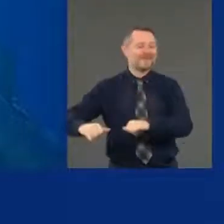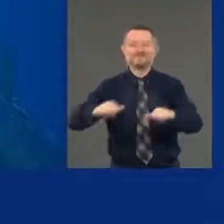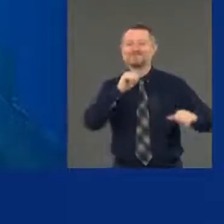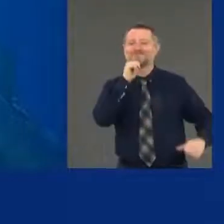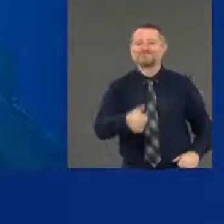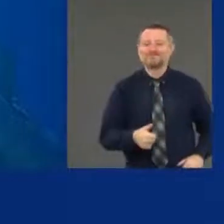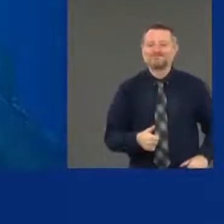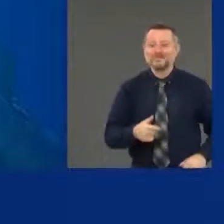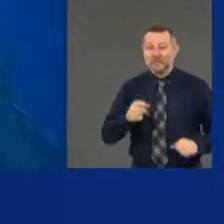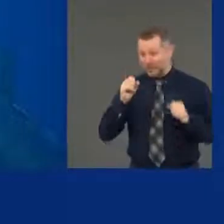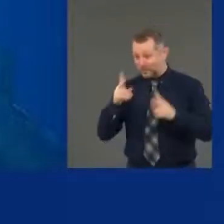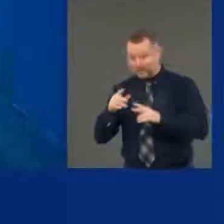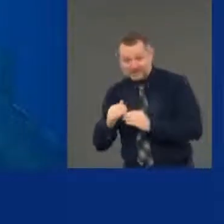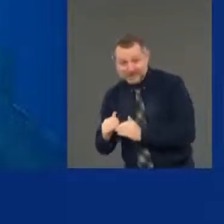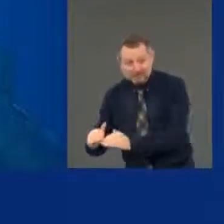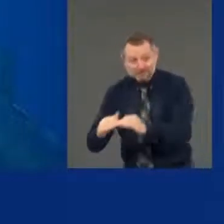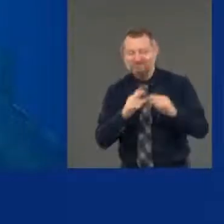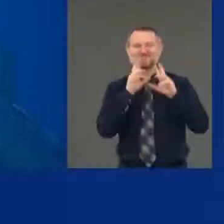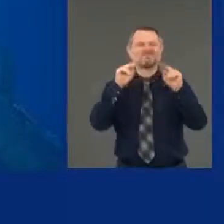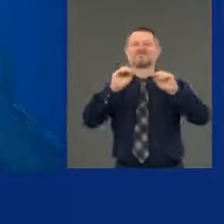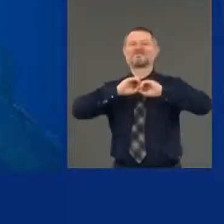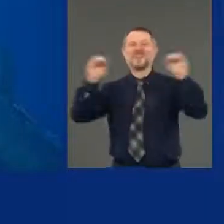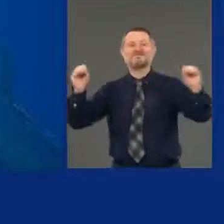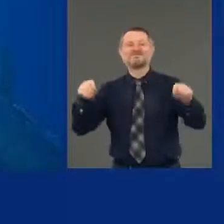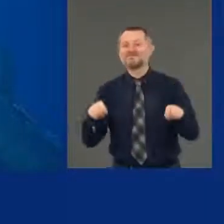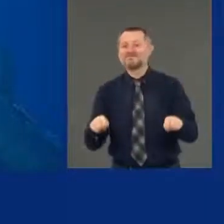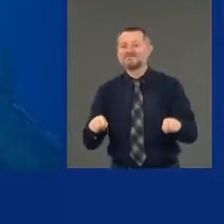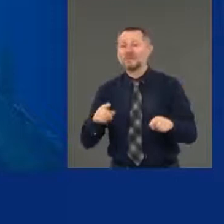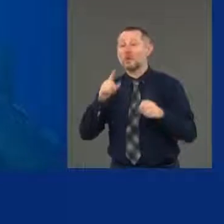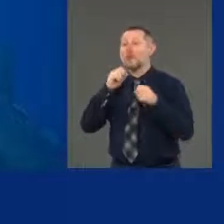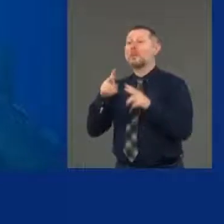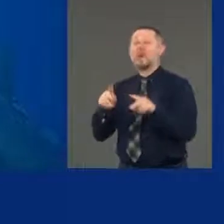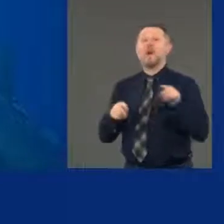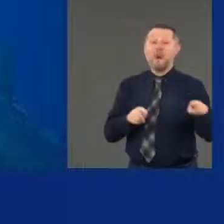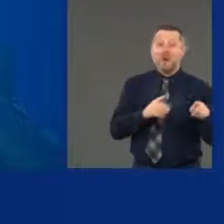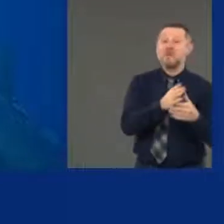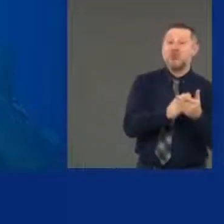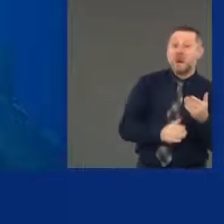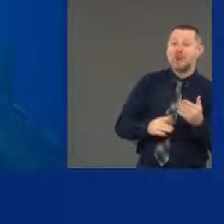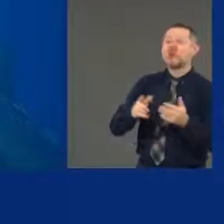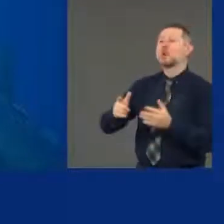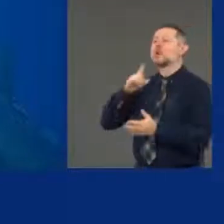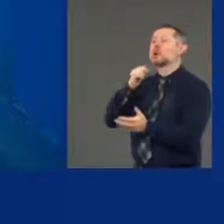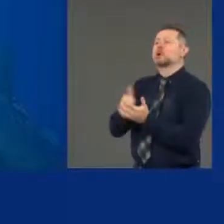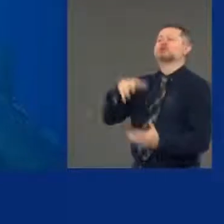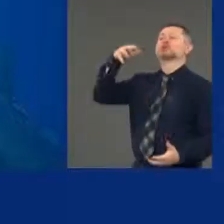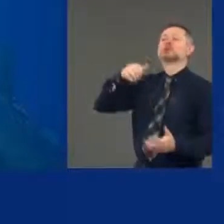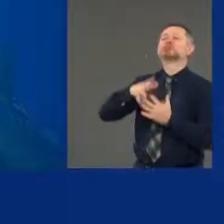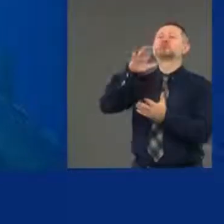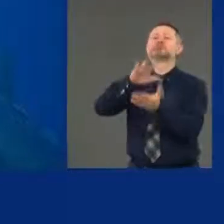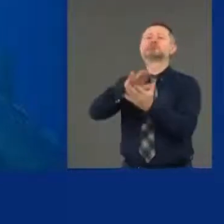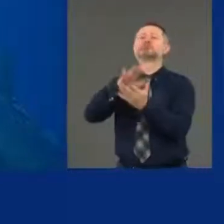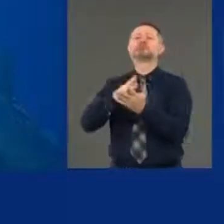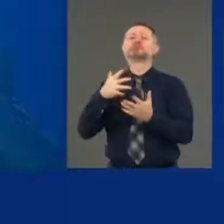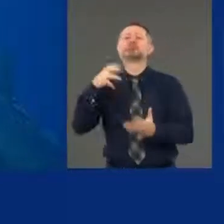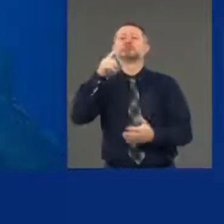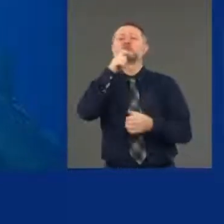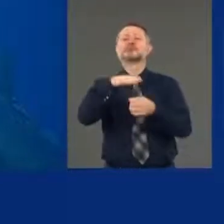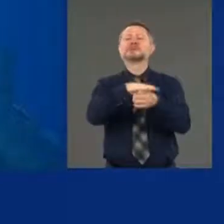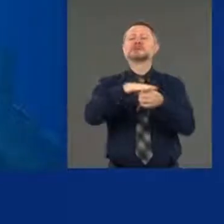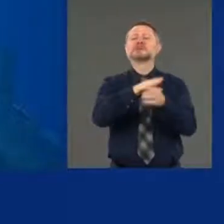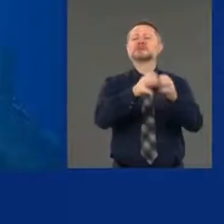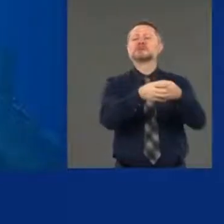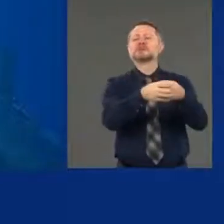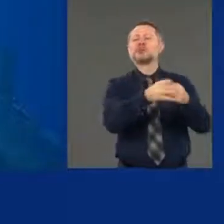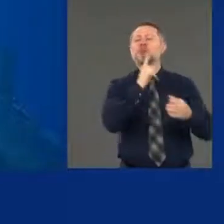Opportunity for some. Opportunity for people who grow up in a rich school district and a rich family with high property taxes, and